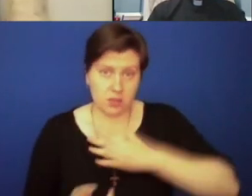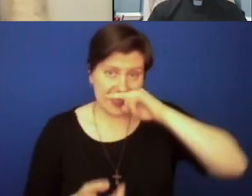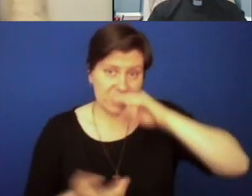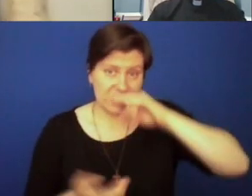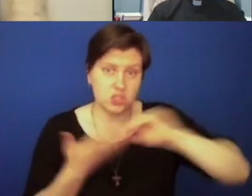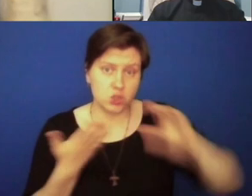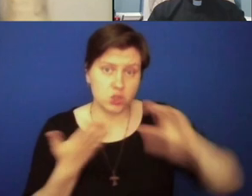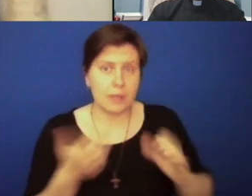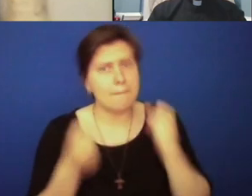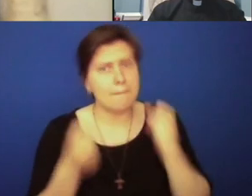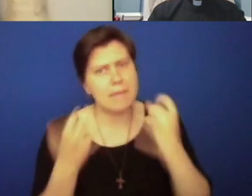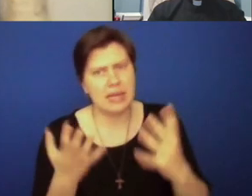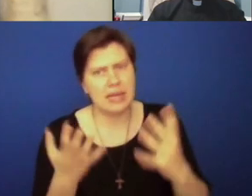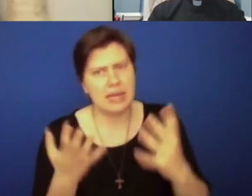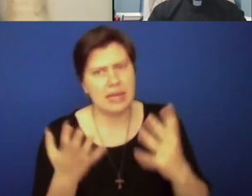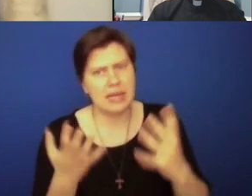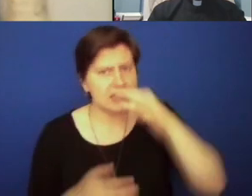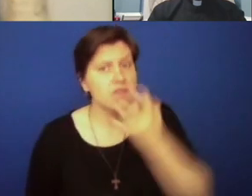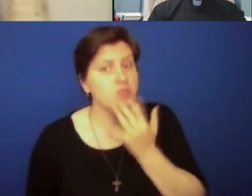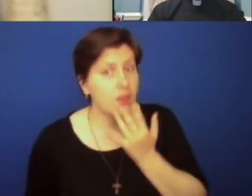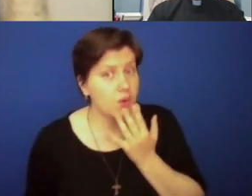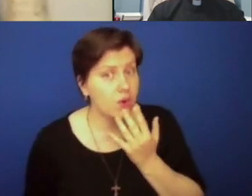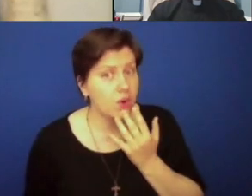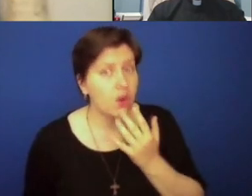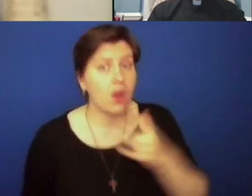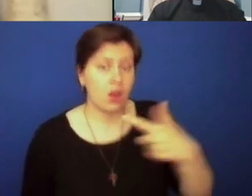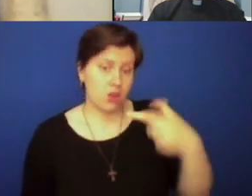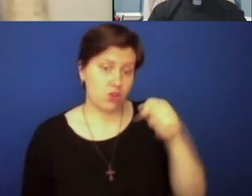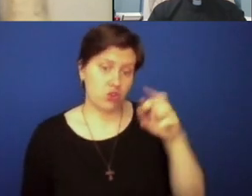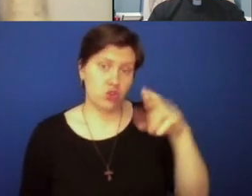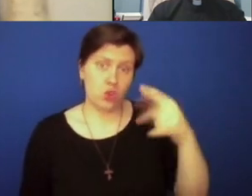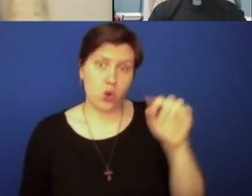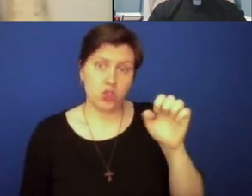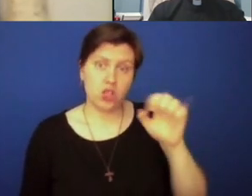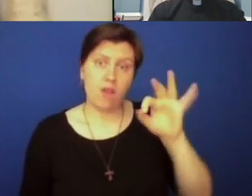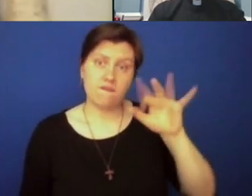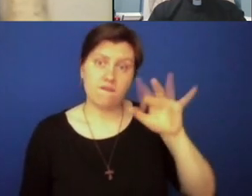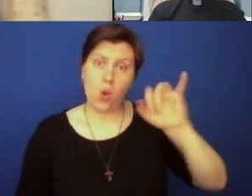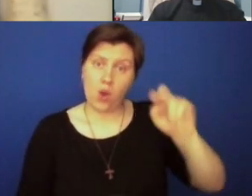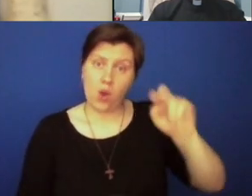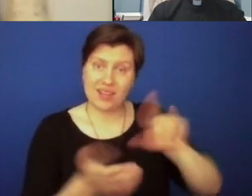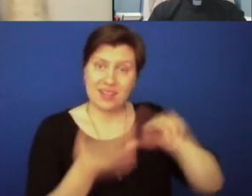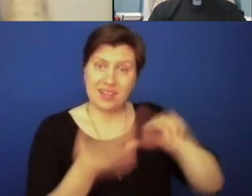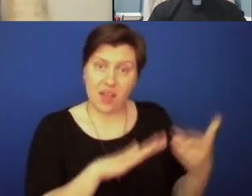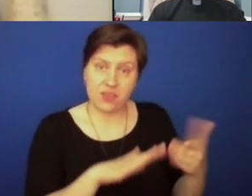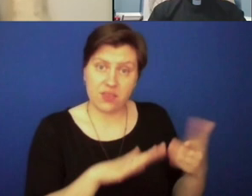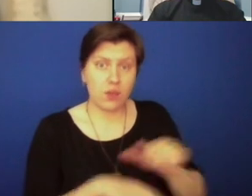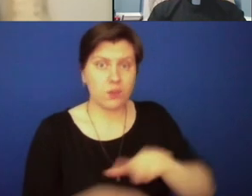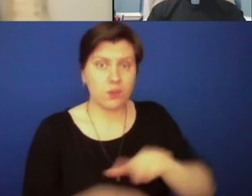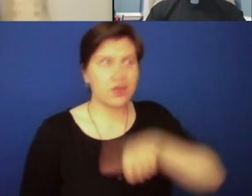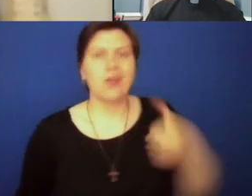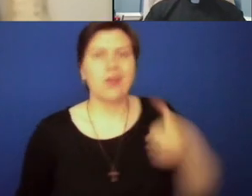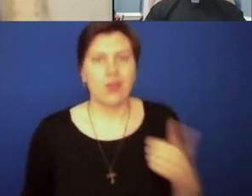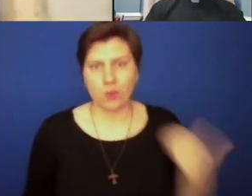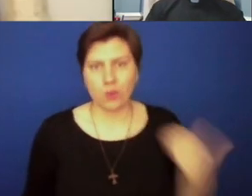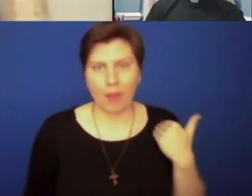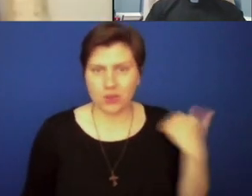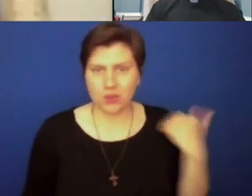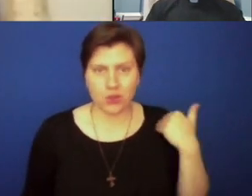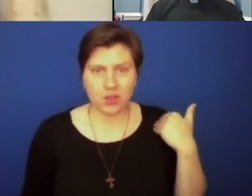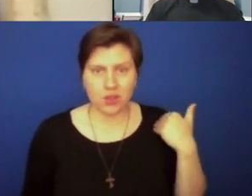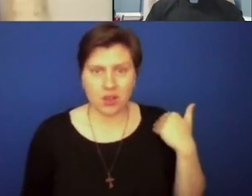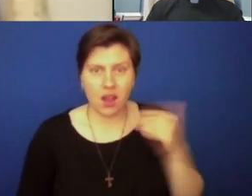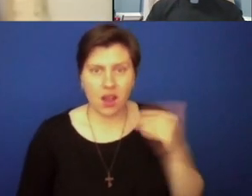kids, and for many kids of color, the death of George Floyd was just another reminder of the first